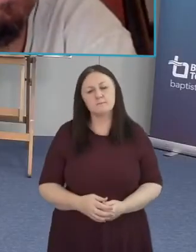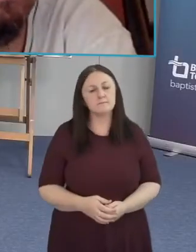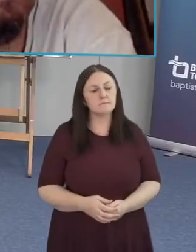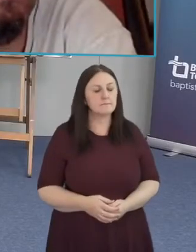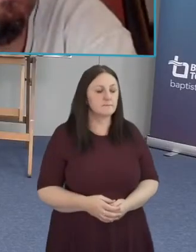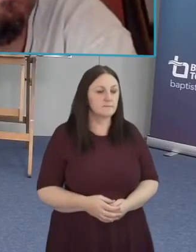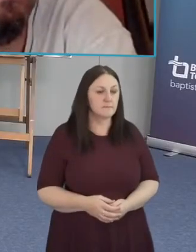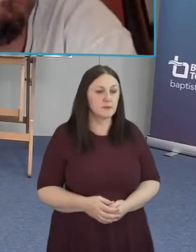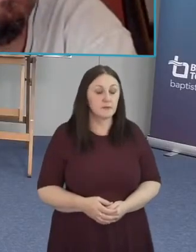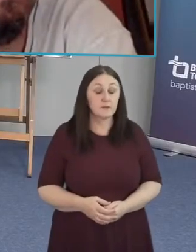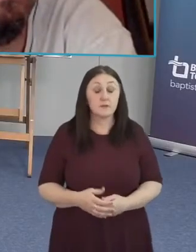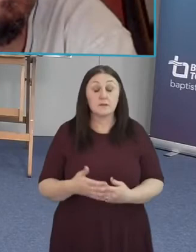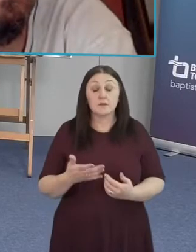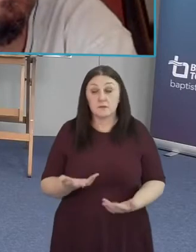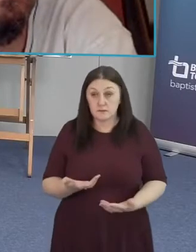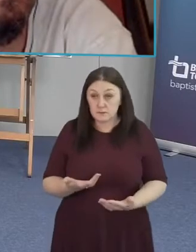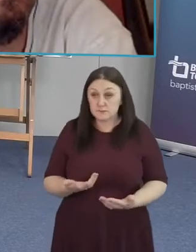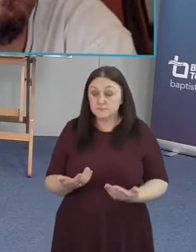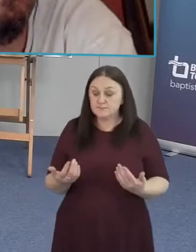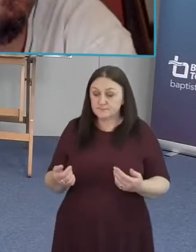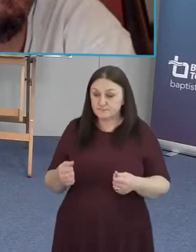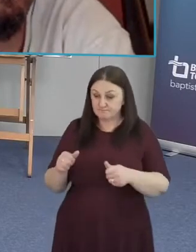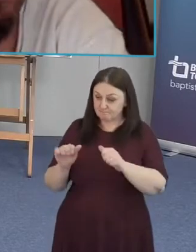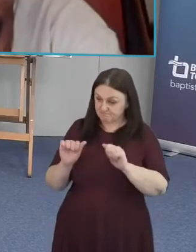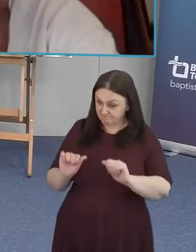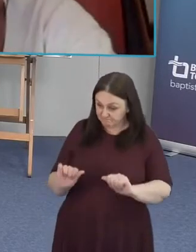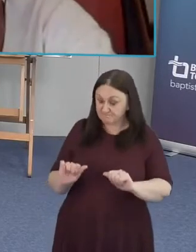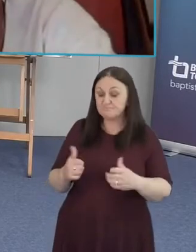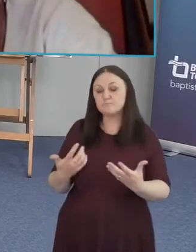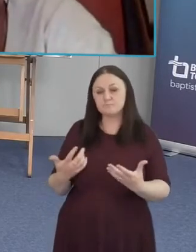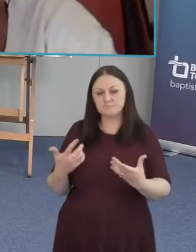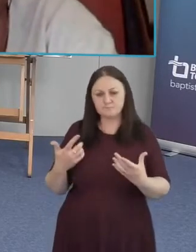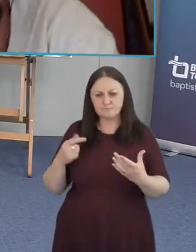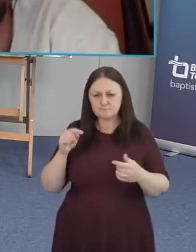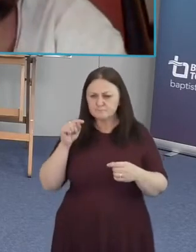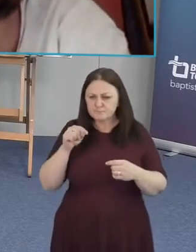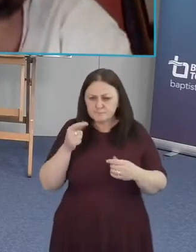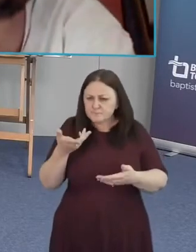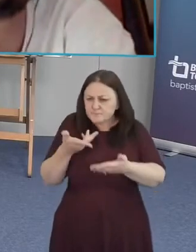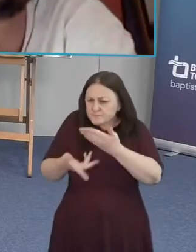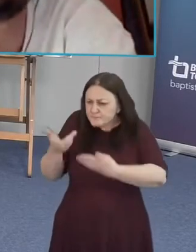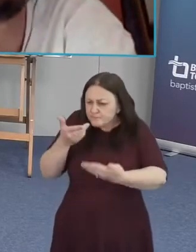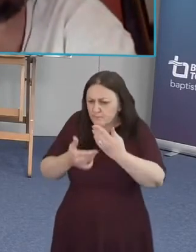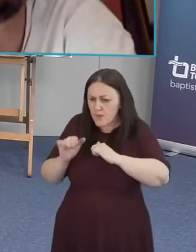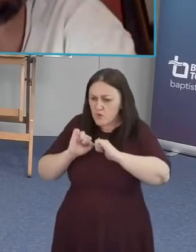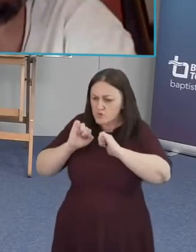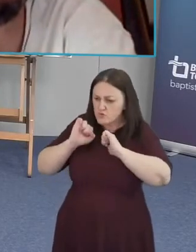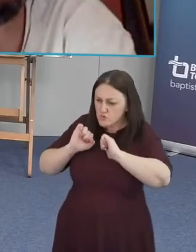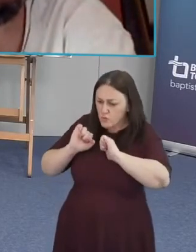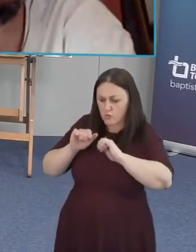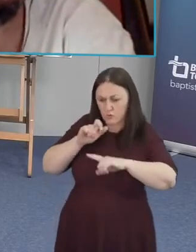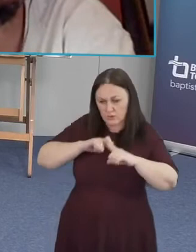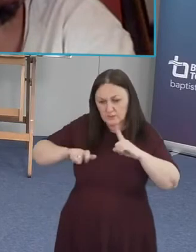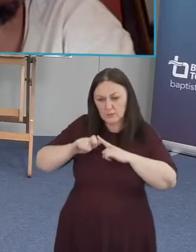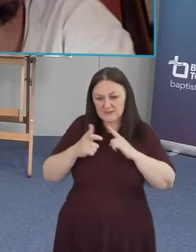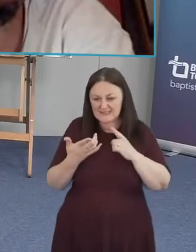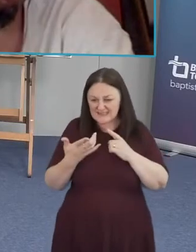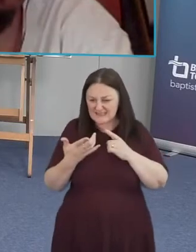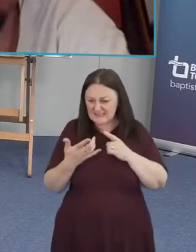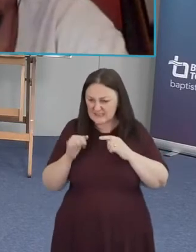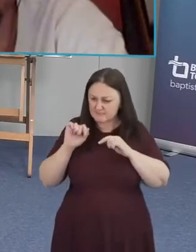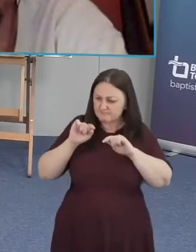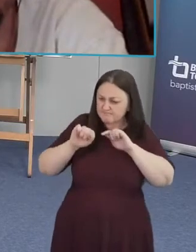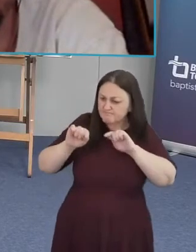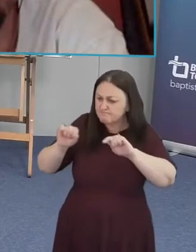i wonder if you could uh talk a little bit about the leadership within your communities this question from allison